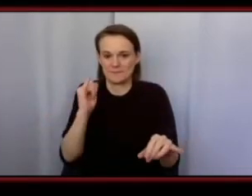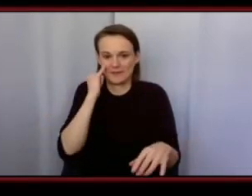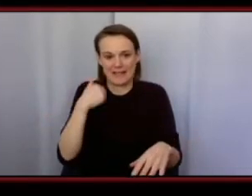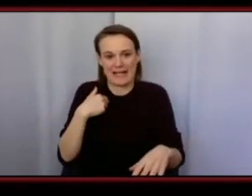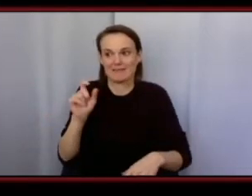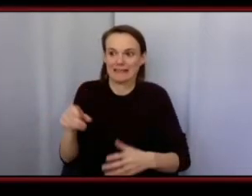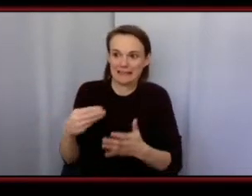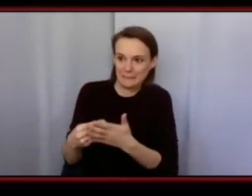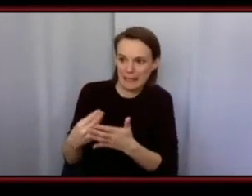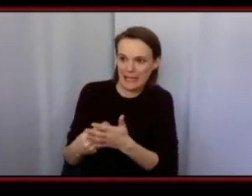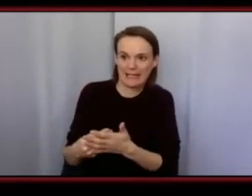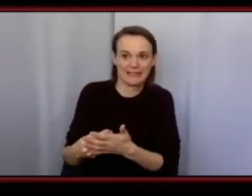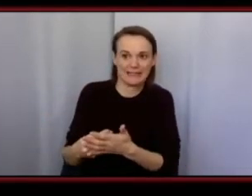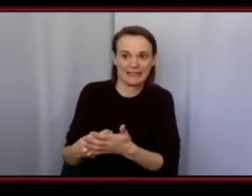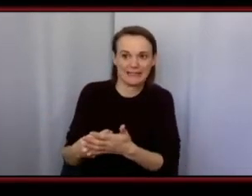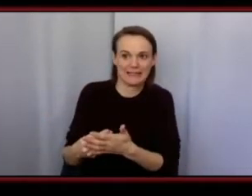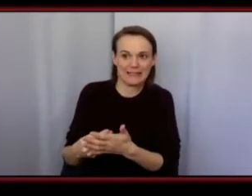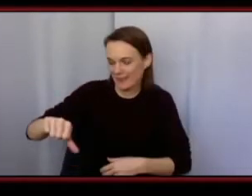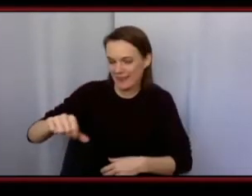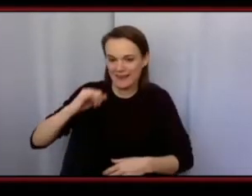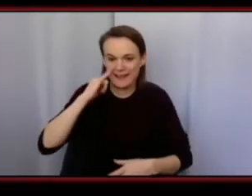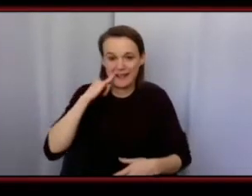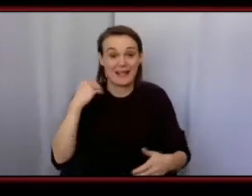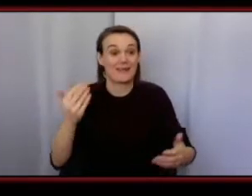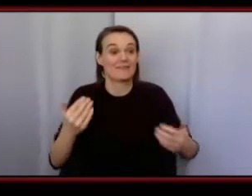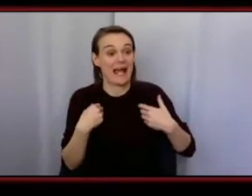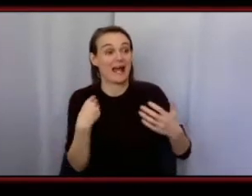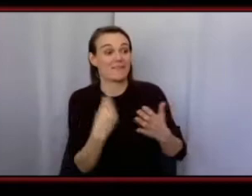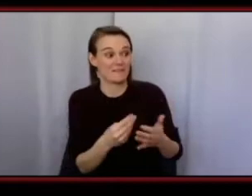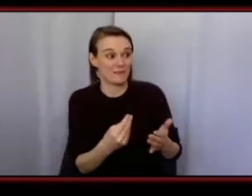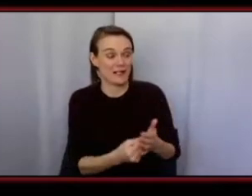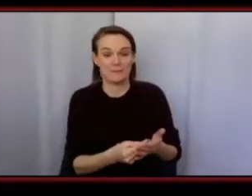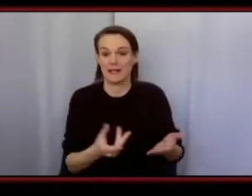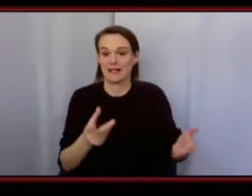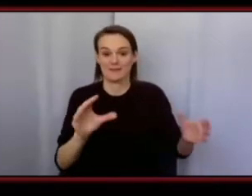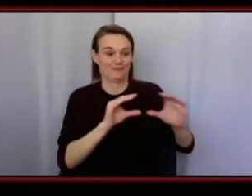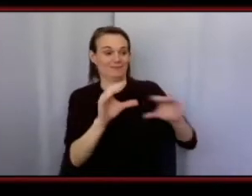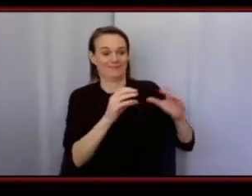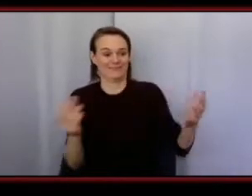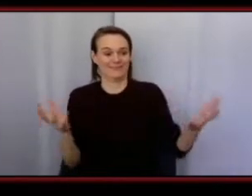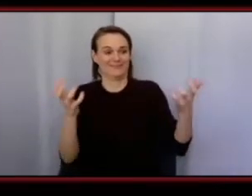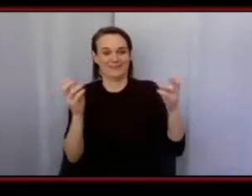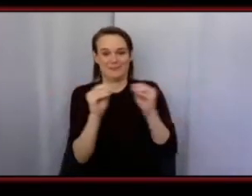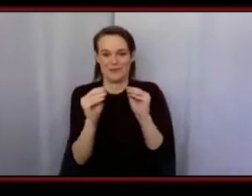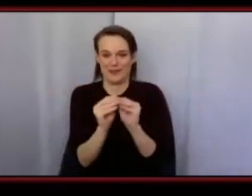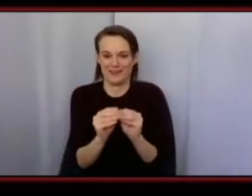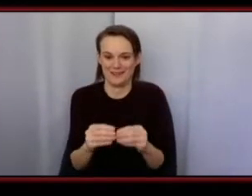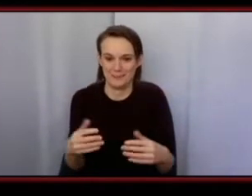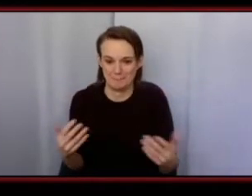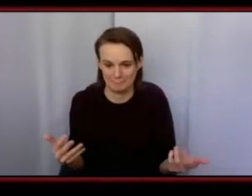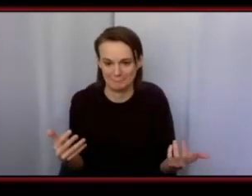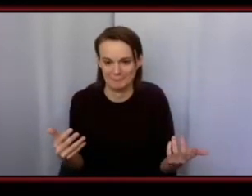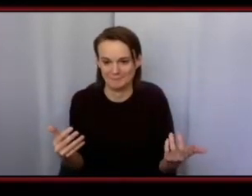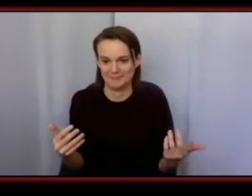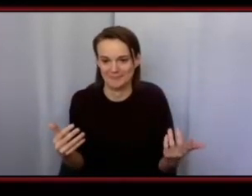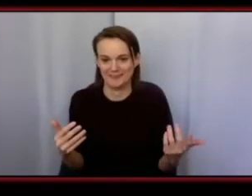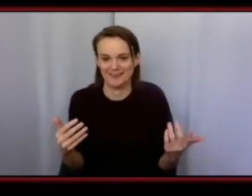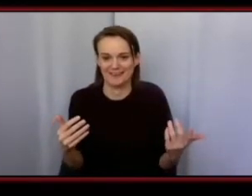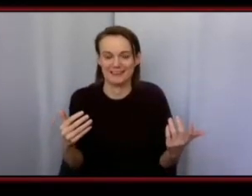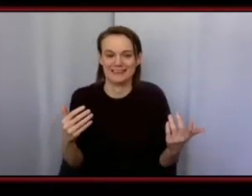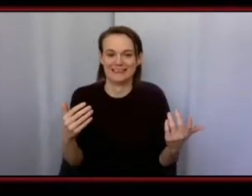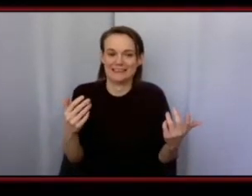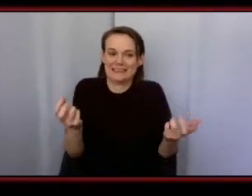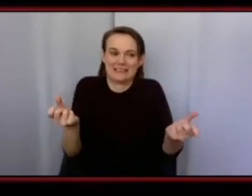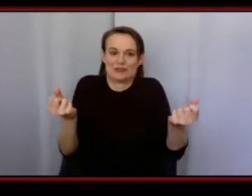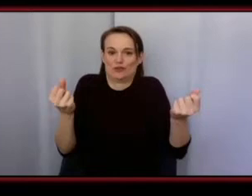you can't get it and when you don't need it you got it but it's like um that i would say those are the challenges but there's so much